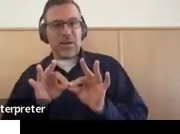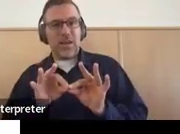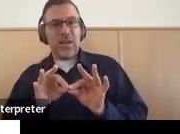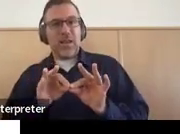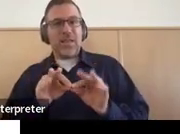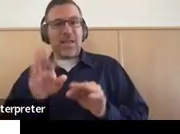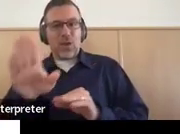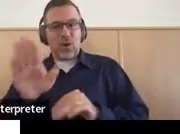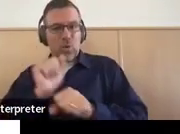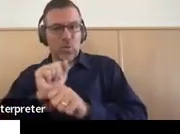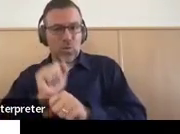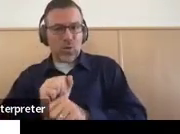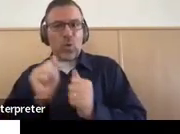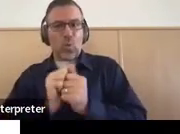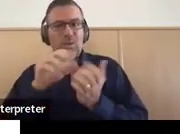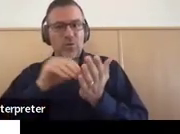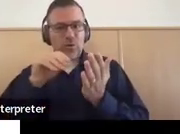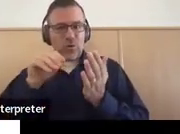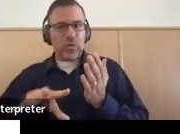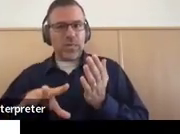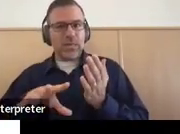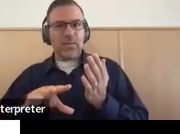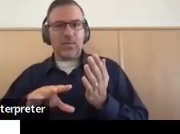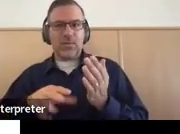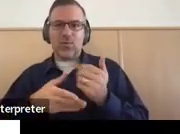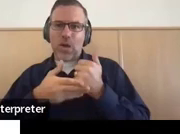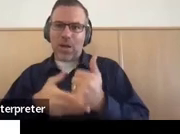with your students actually mean something.